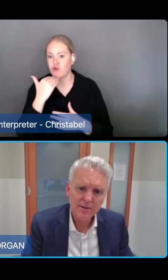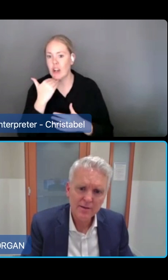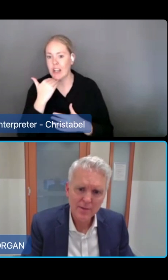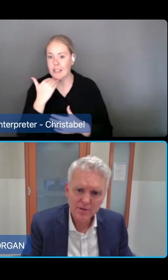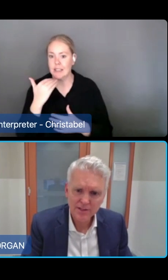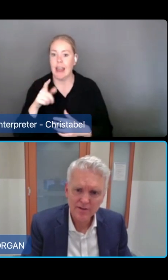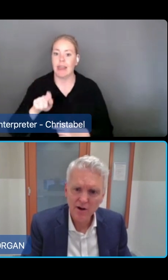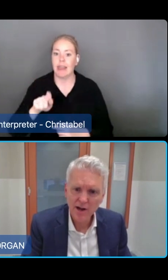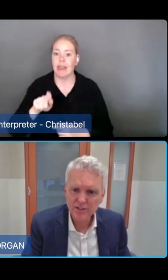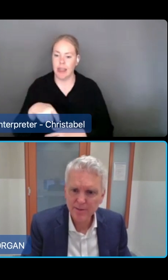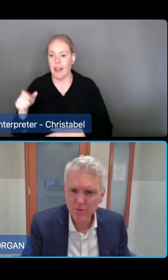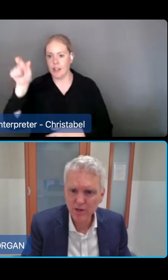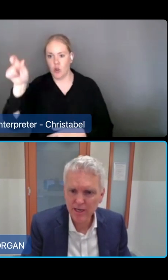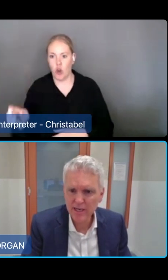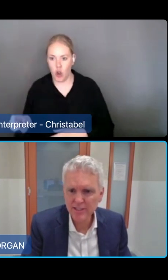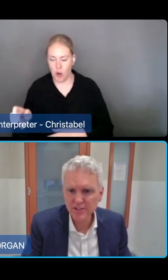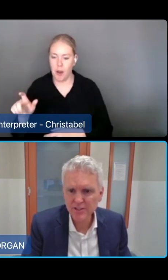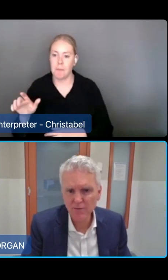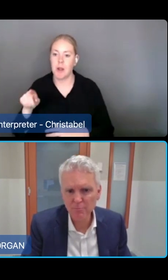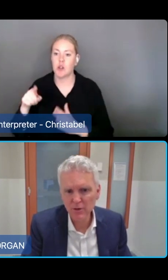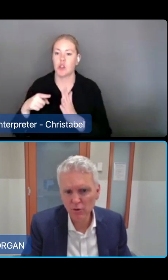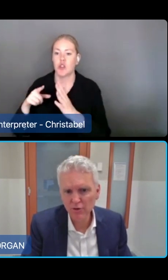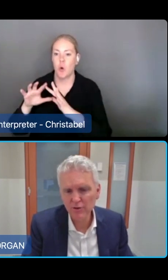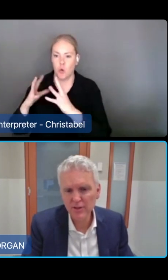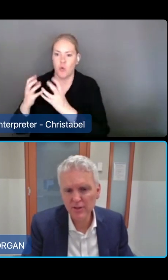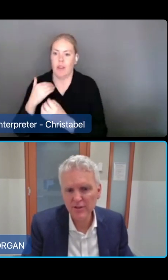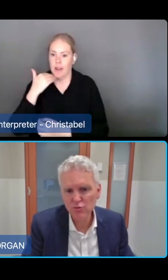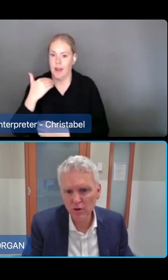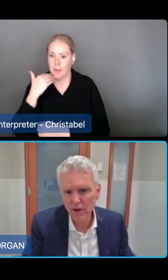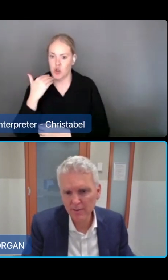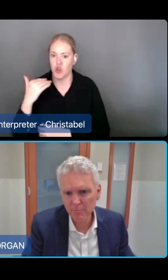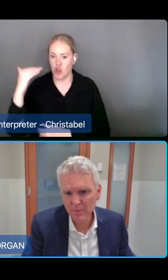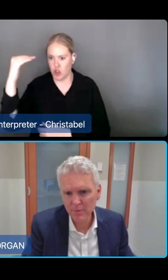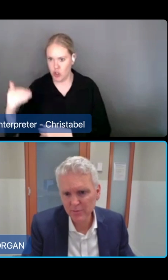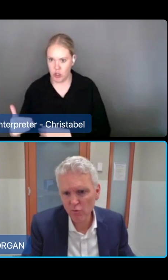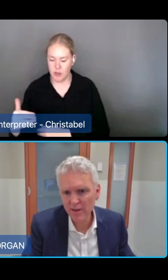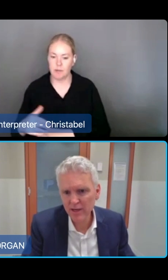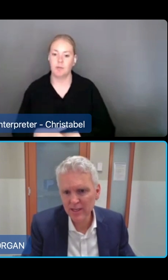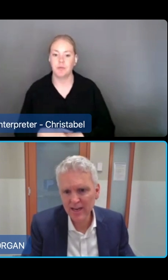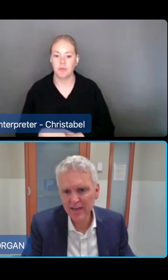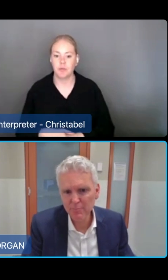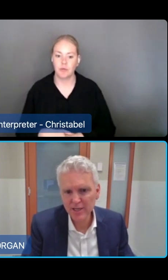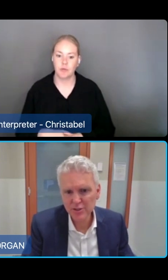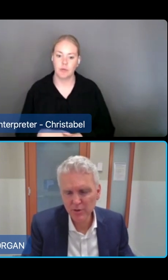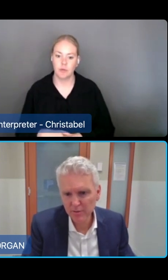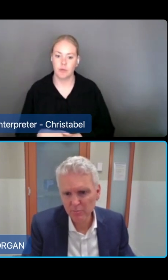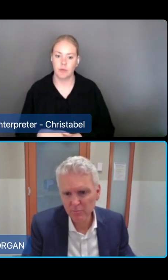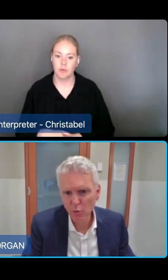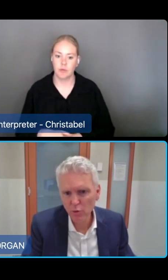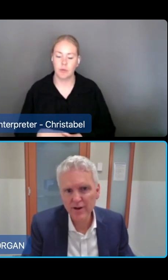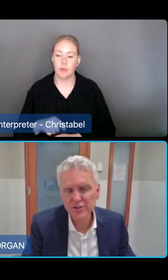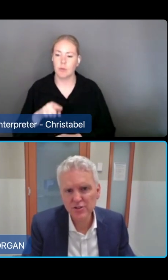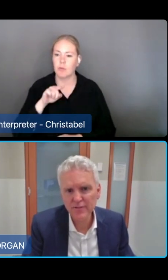highlight care management is identified separately as it's not billed to the individual client budget, but rather a care management